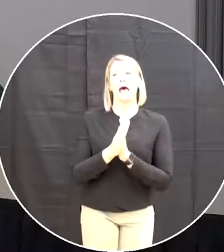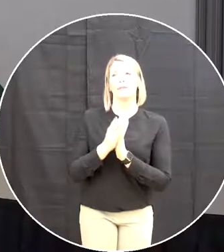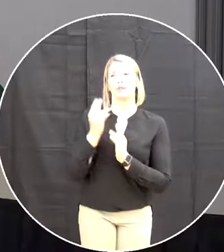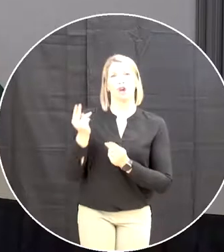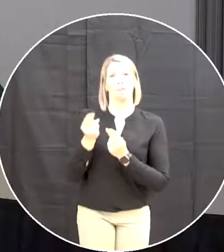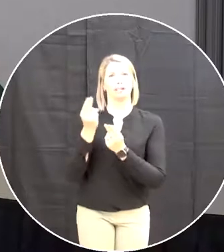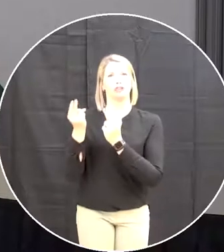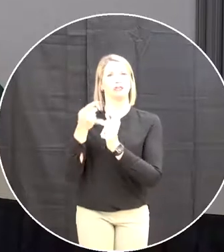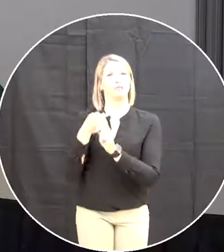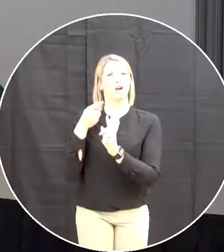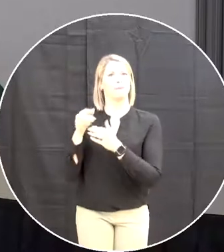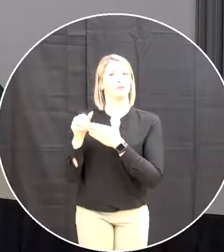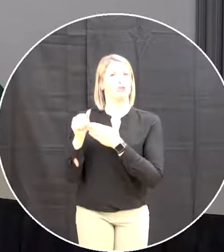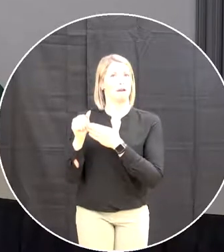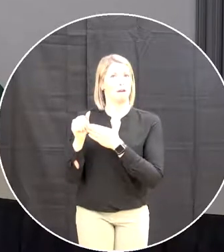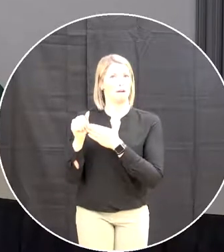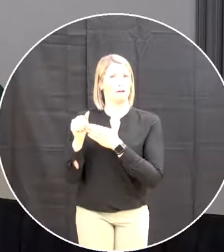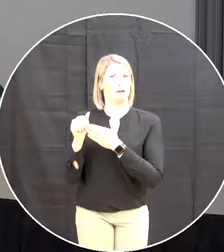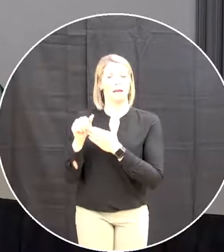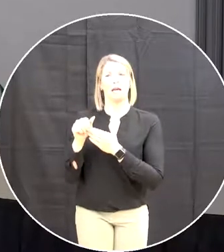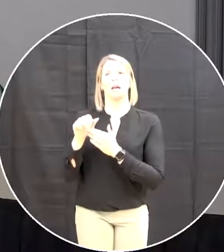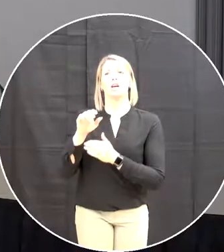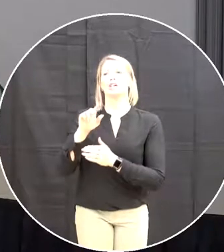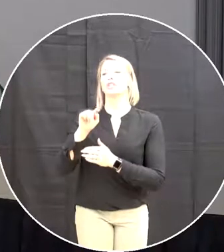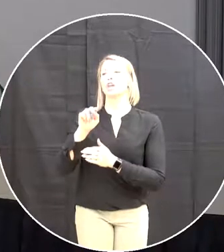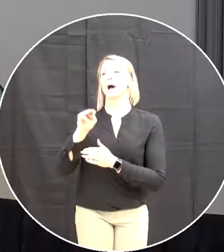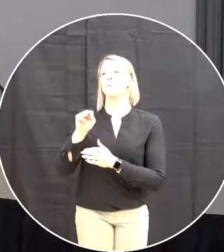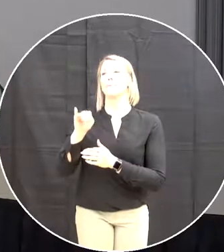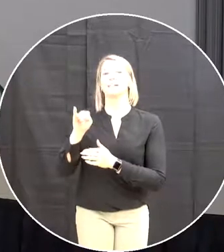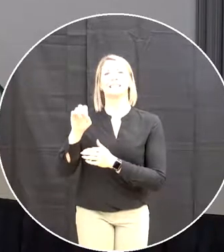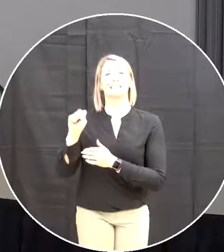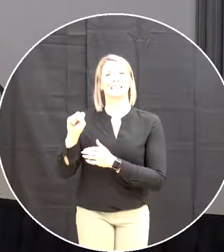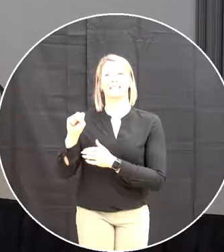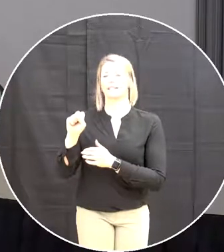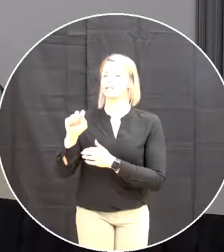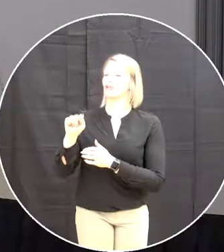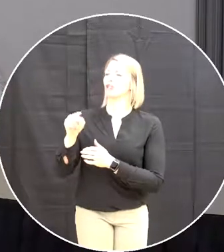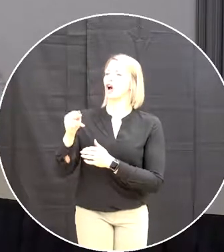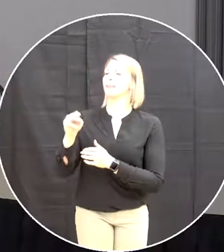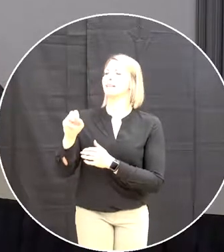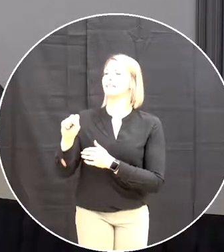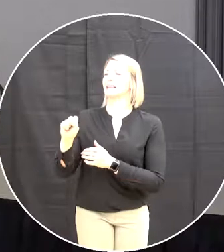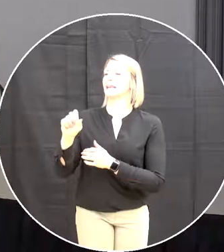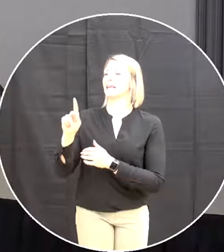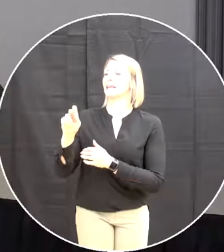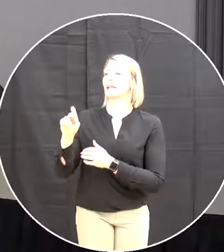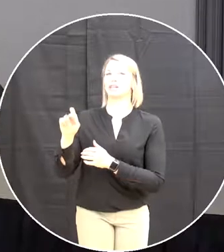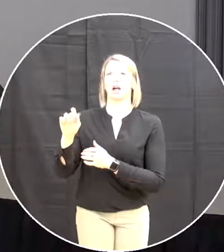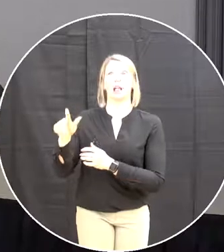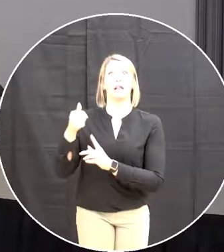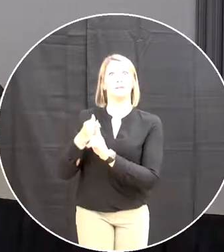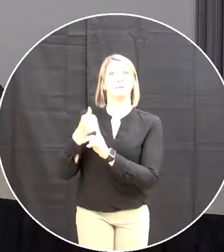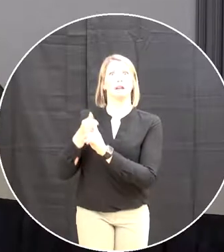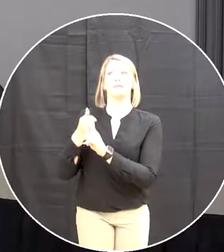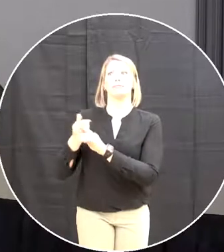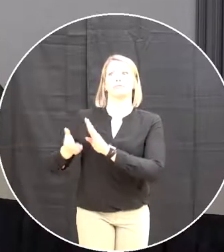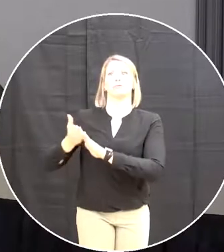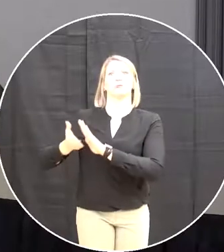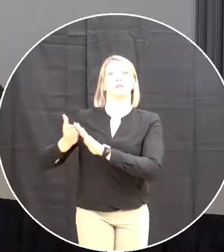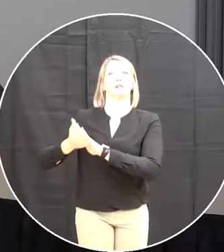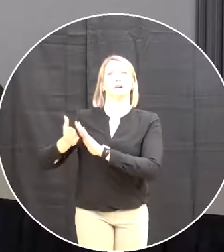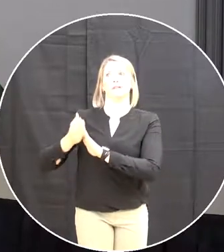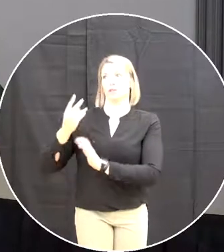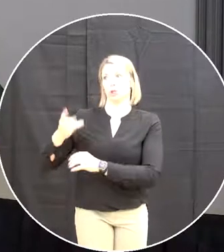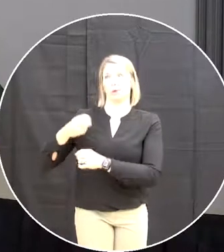chair mr thomas kendall had kindly filled the position as chair of the newfoundland labrador education foundation board for the past